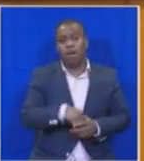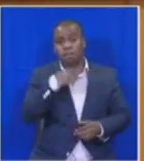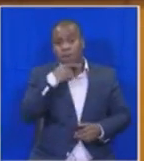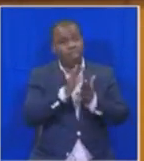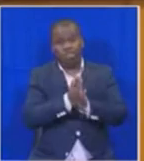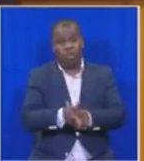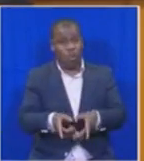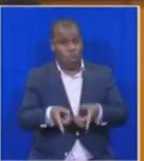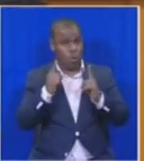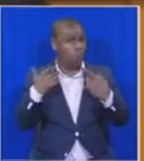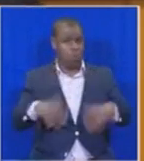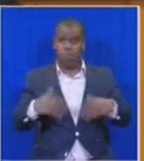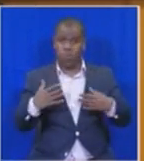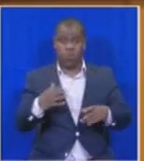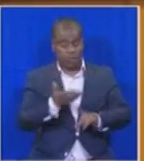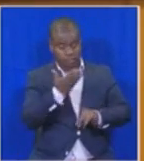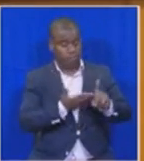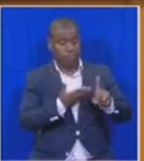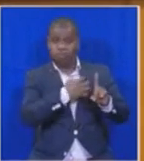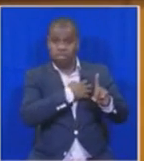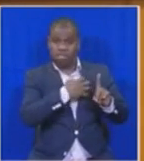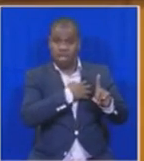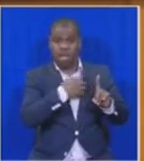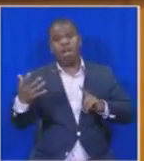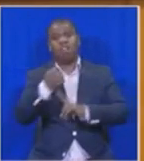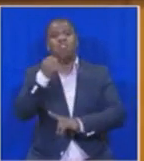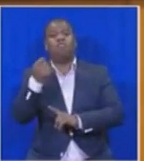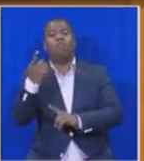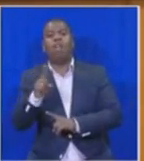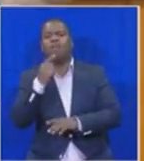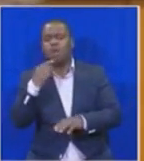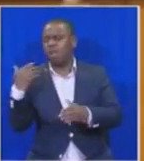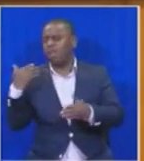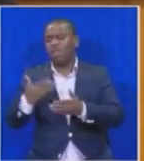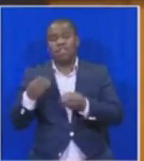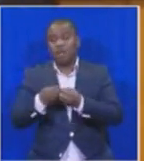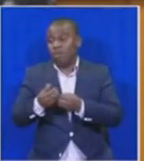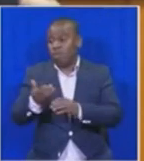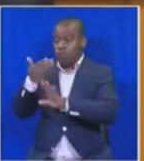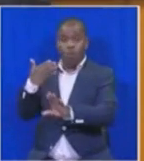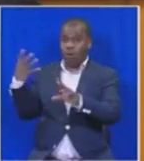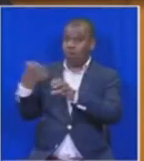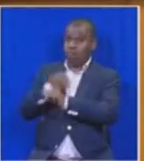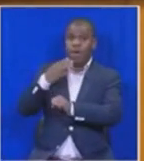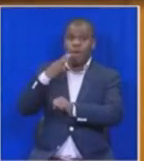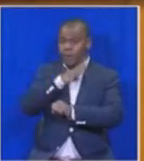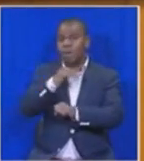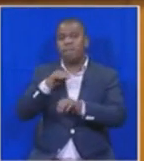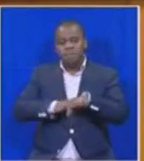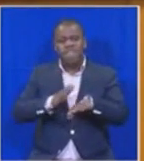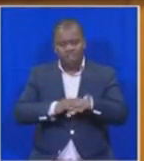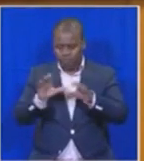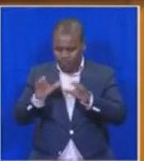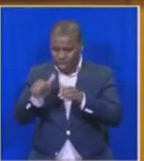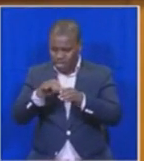and the minister has now achieved what no minister has ever achieved. He has united the ANC, the